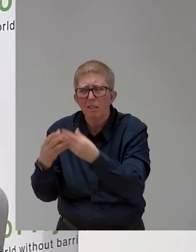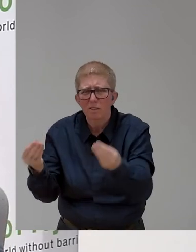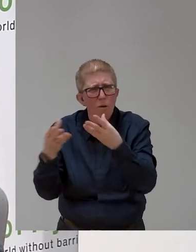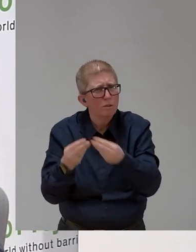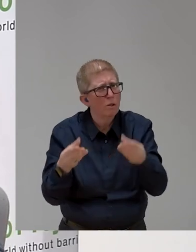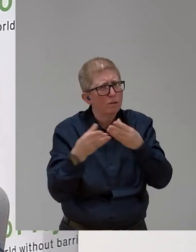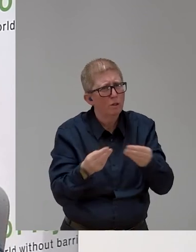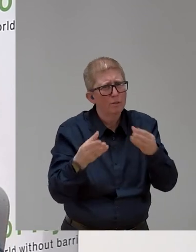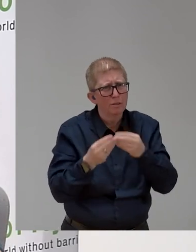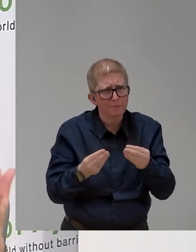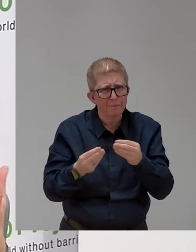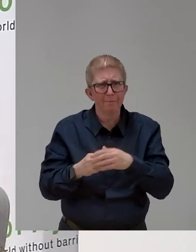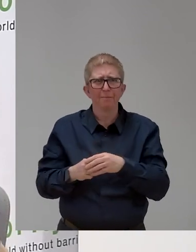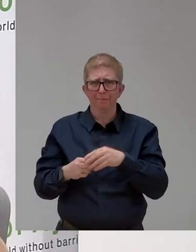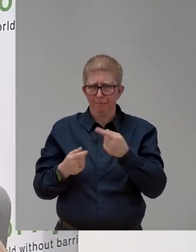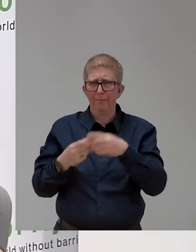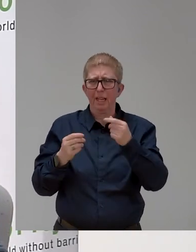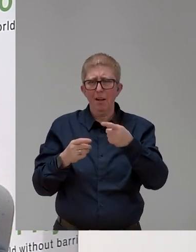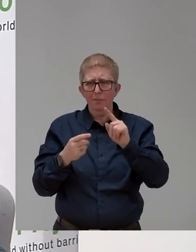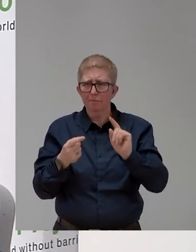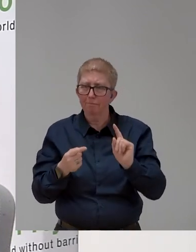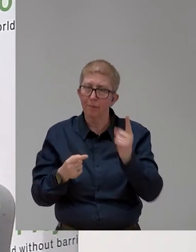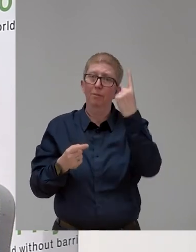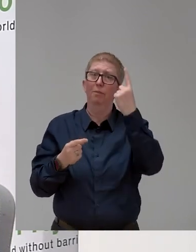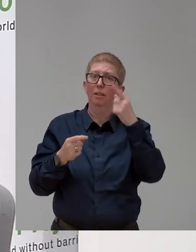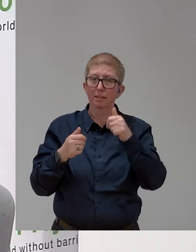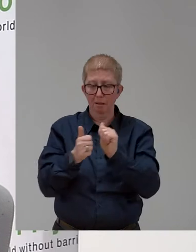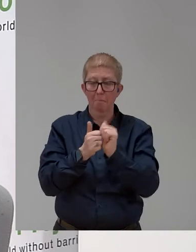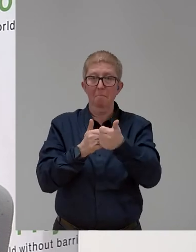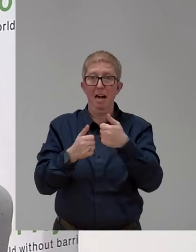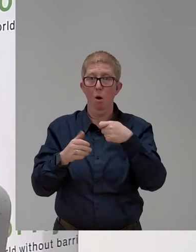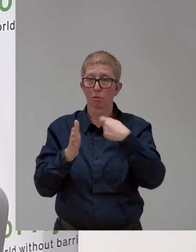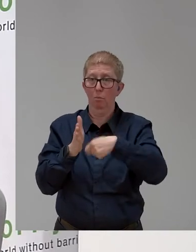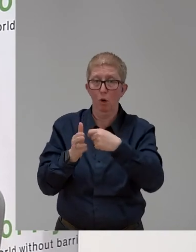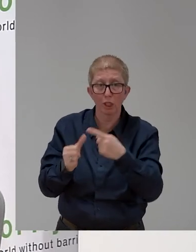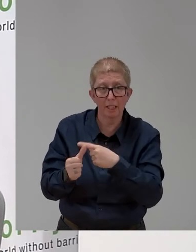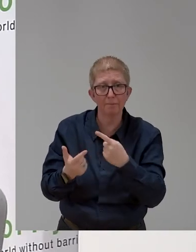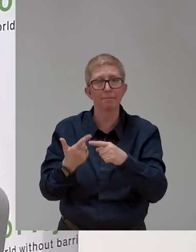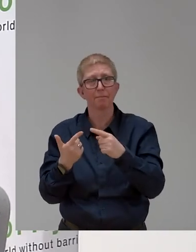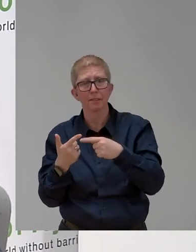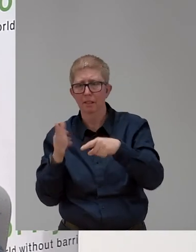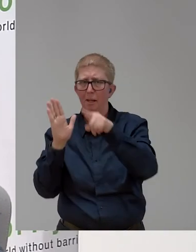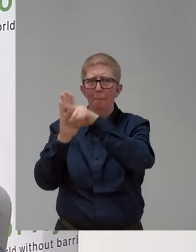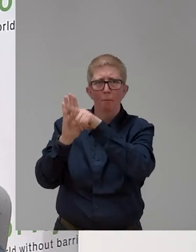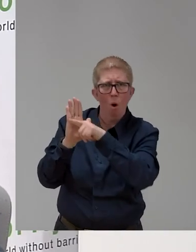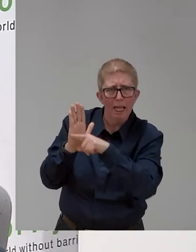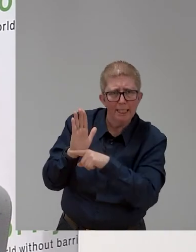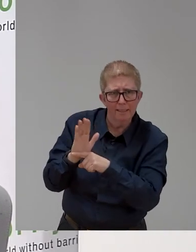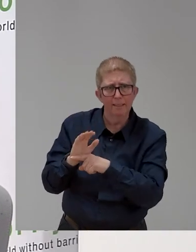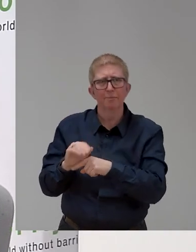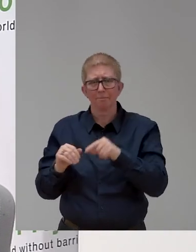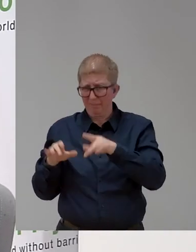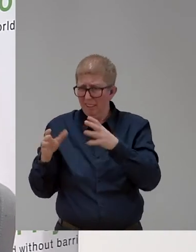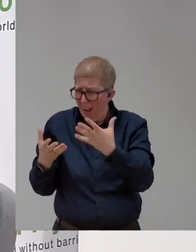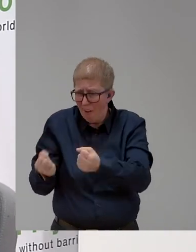Pilot projects, policies all out there. So I think what is needed right now to close this gap